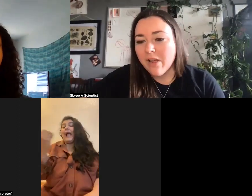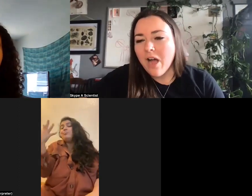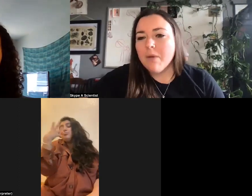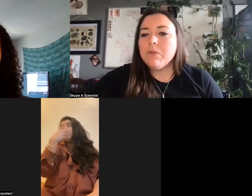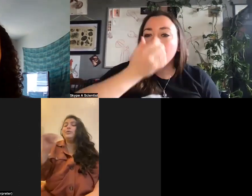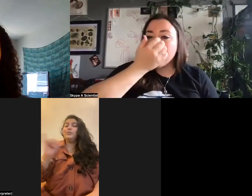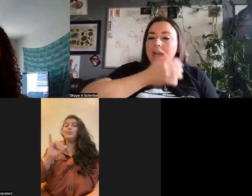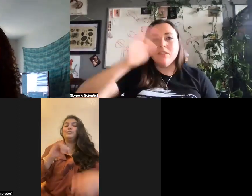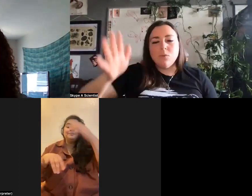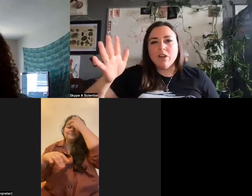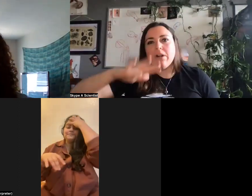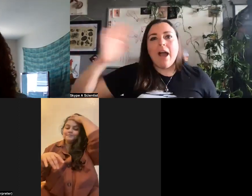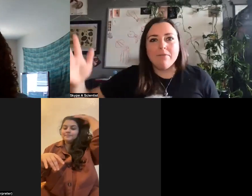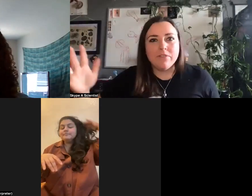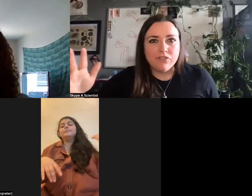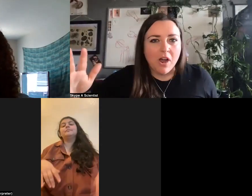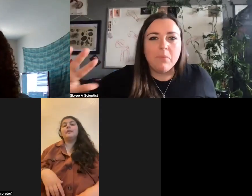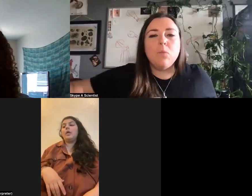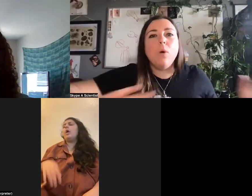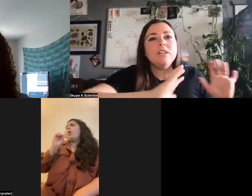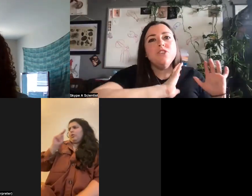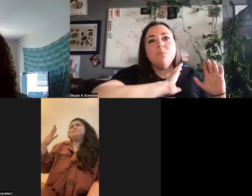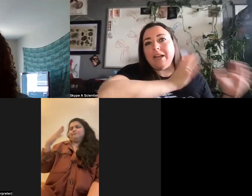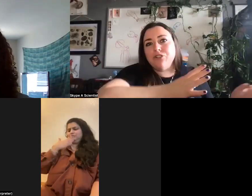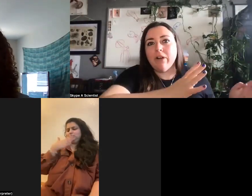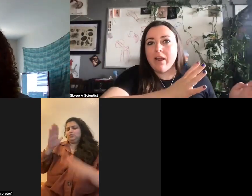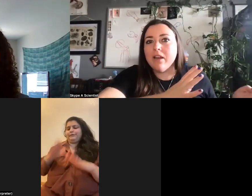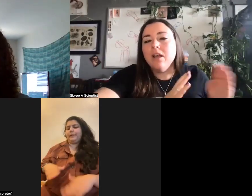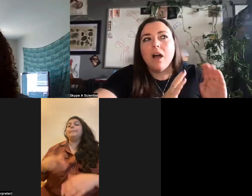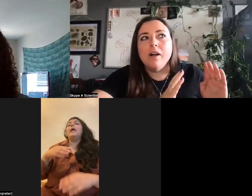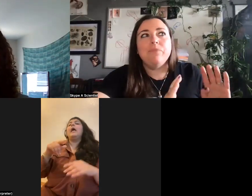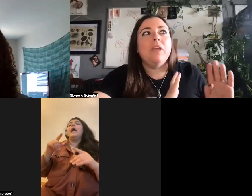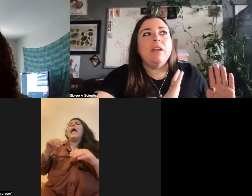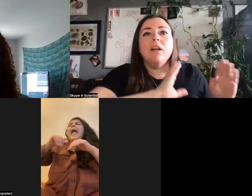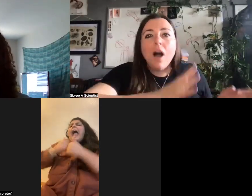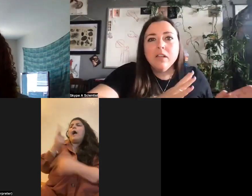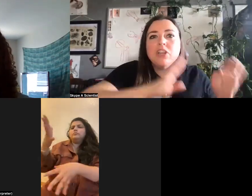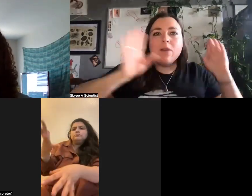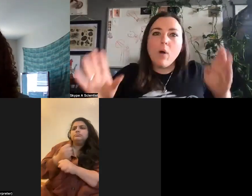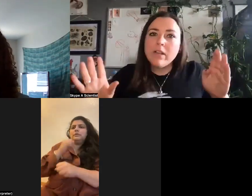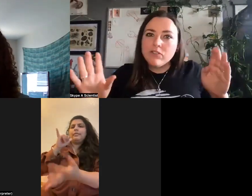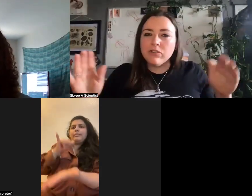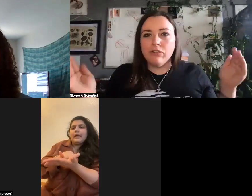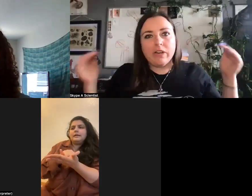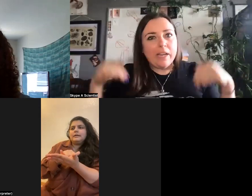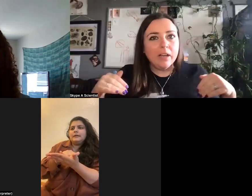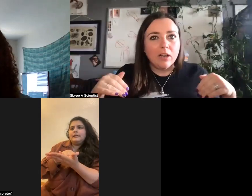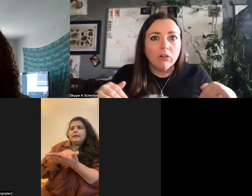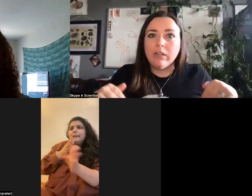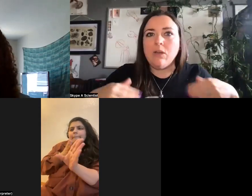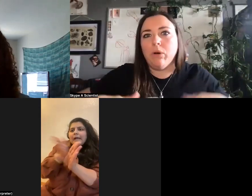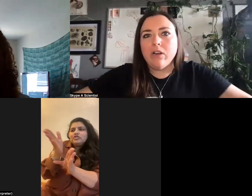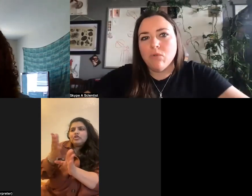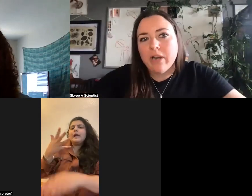super important. So to get to where you are, to have this job, like what did you major in, in college and what is your degree